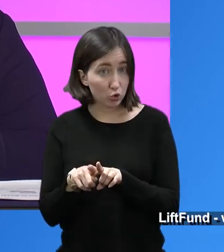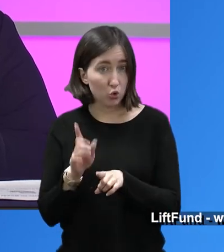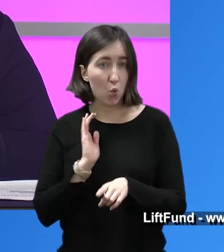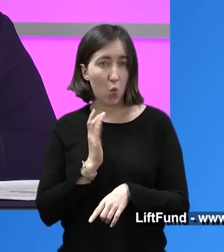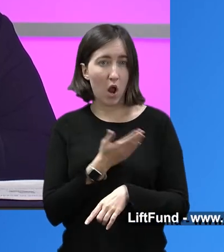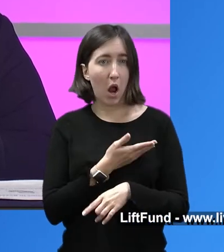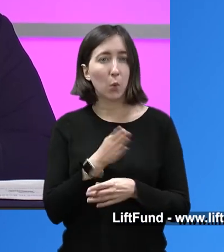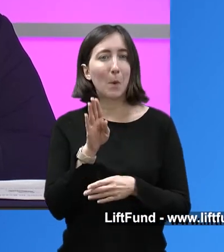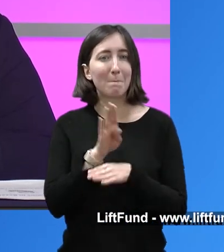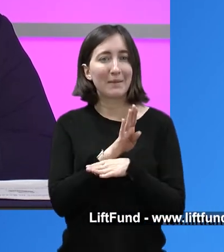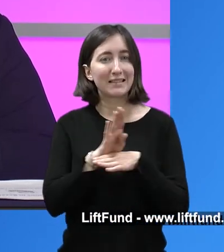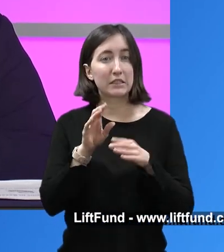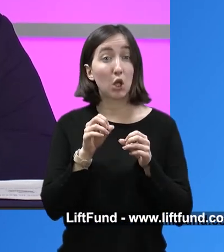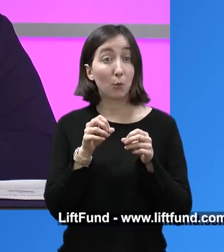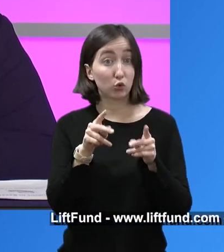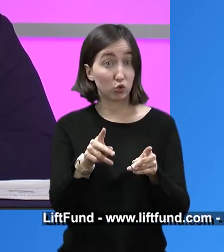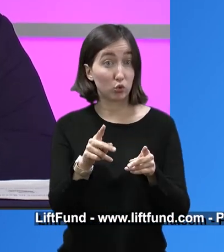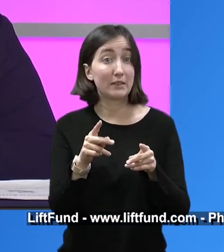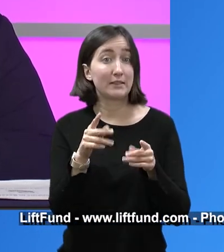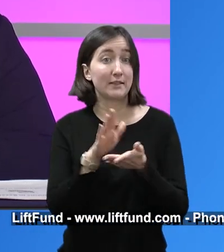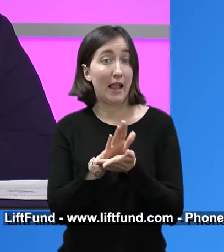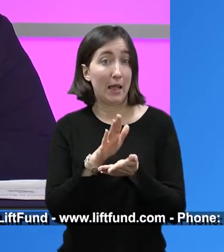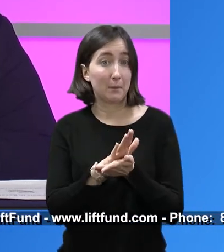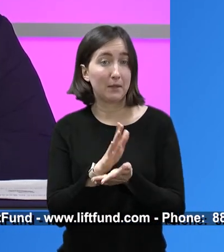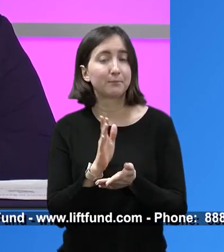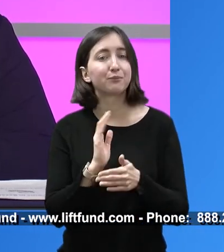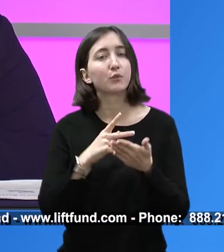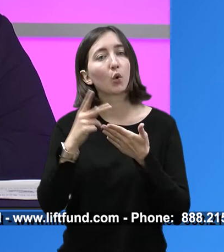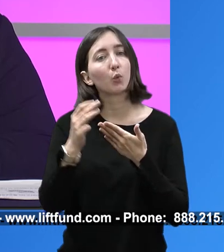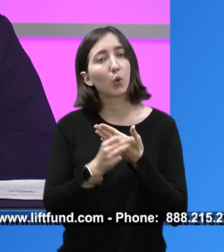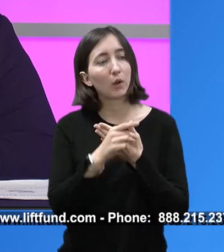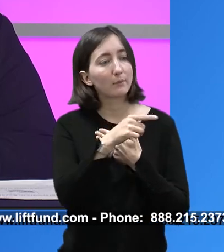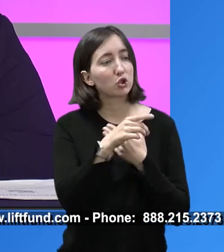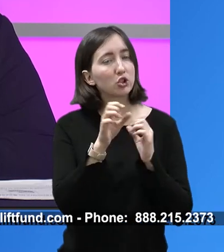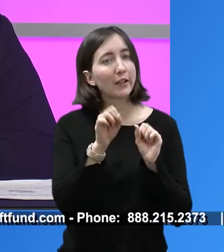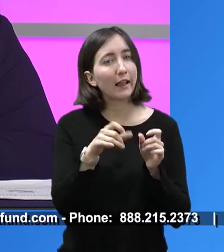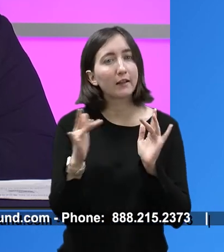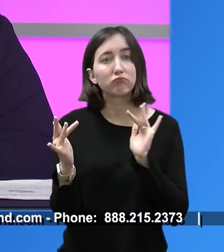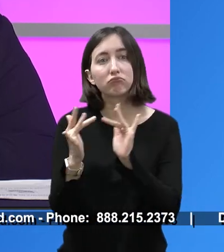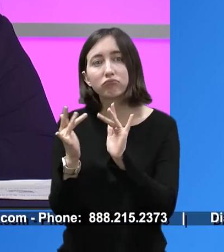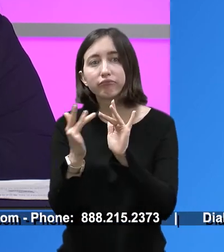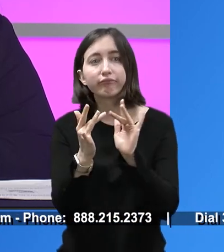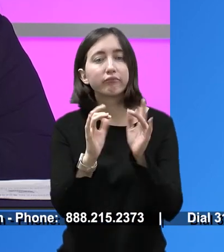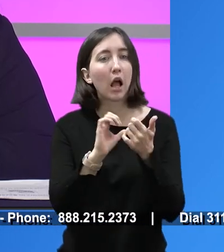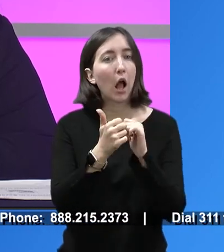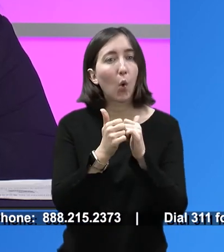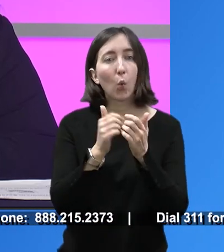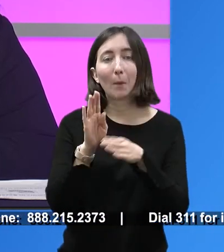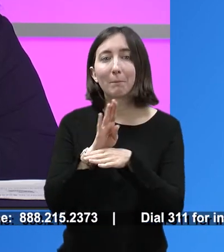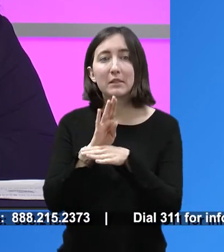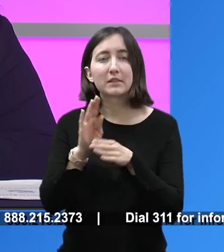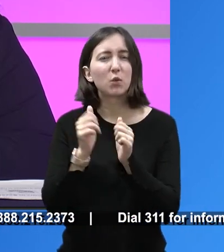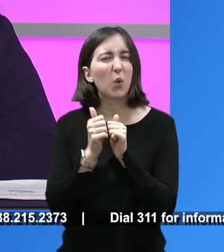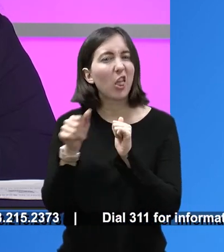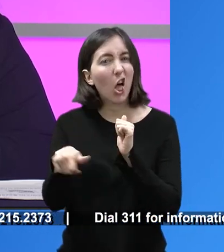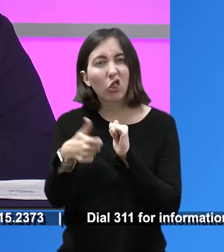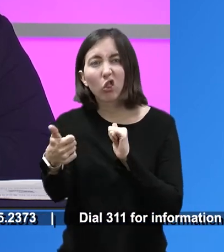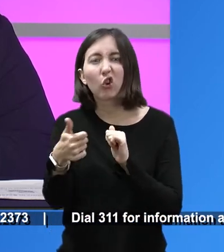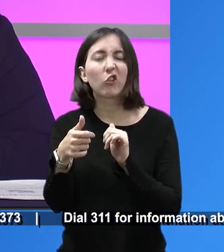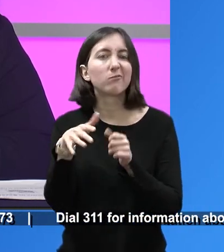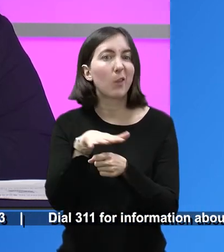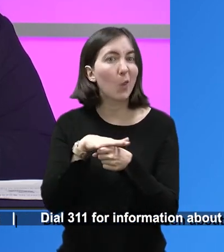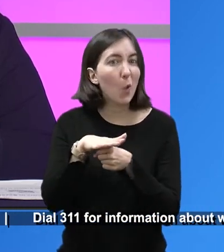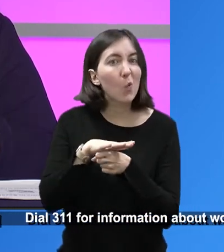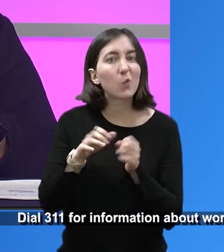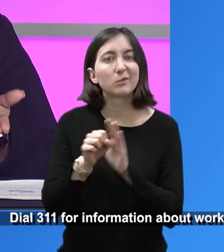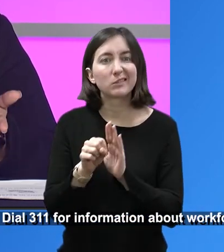And she's also been through our business opportunities academy. And that was a program that we have so that she can get connected with how to do